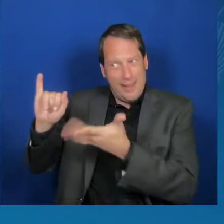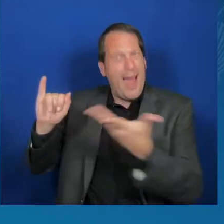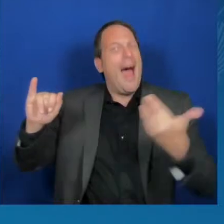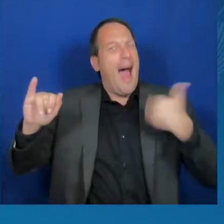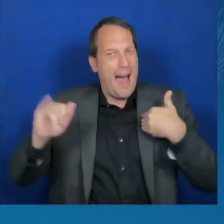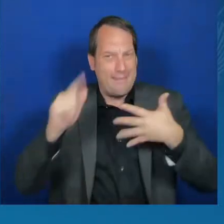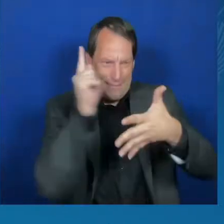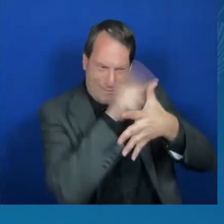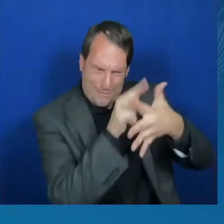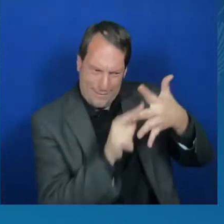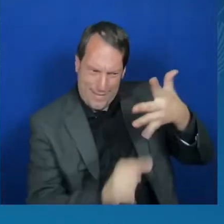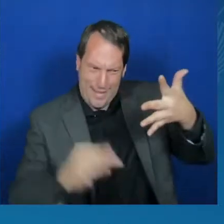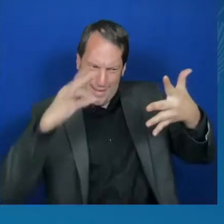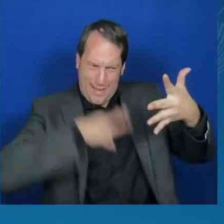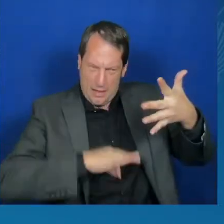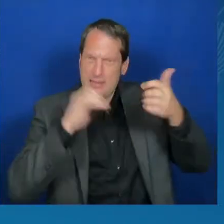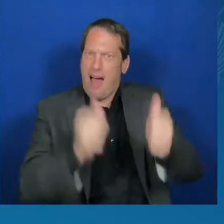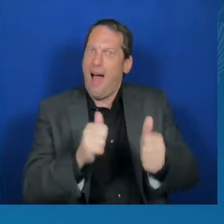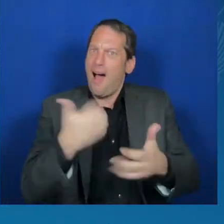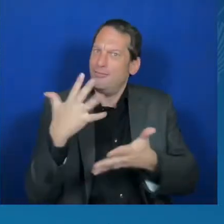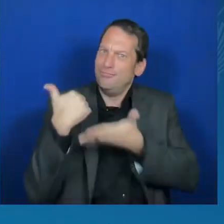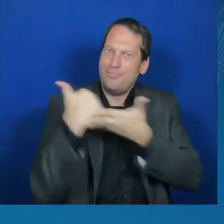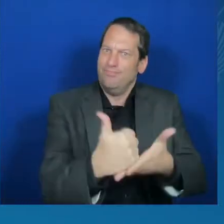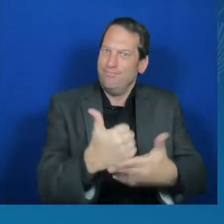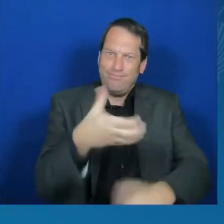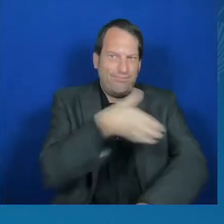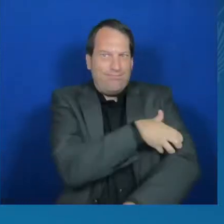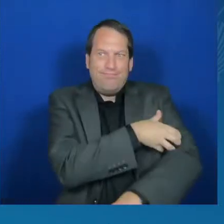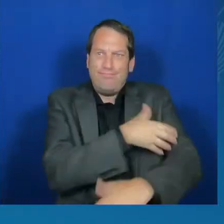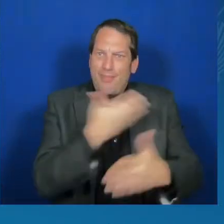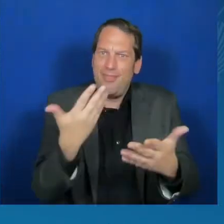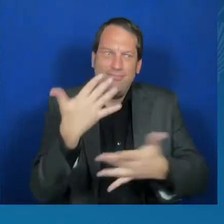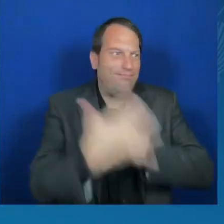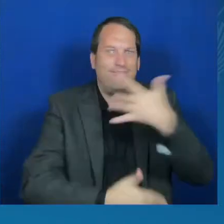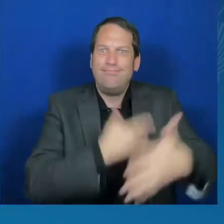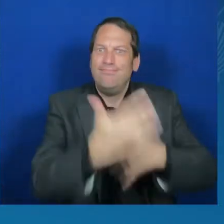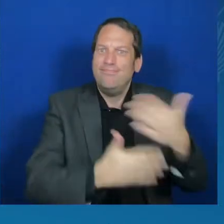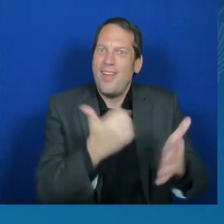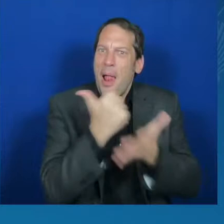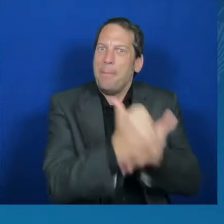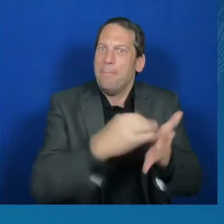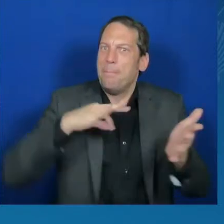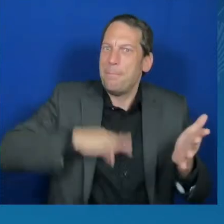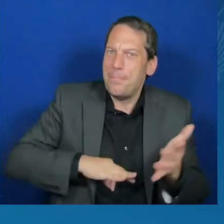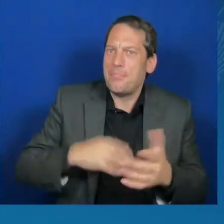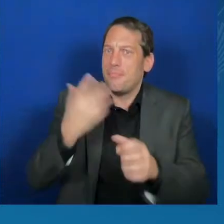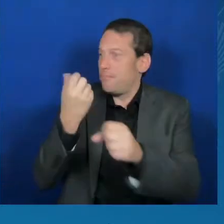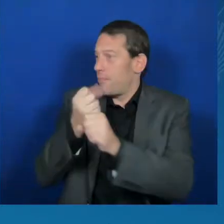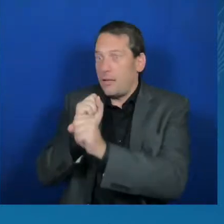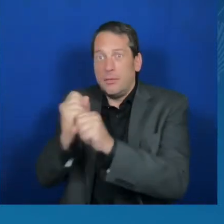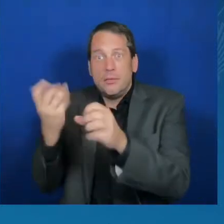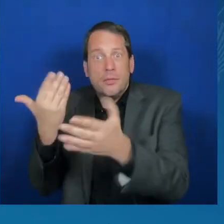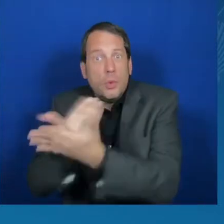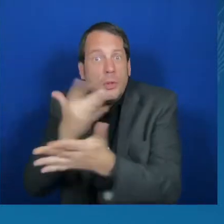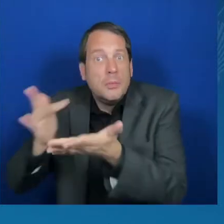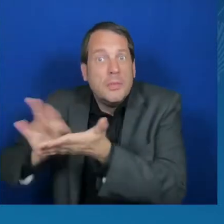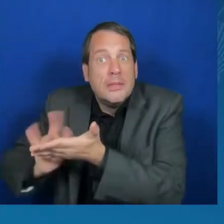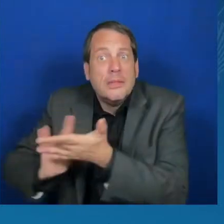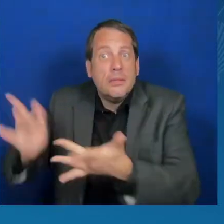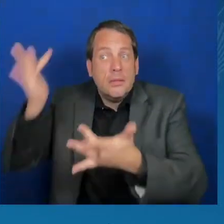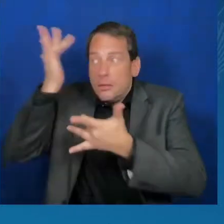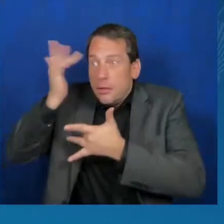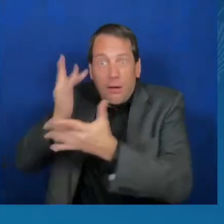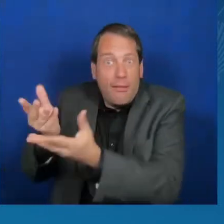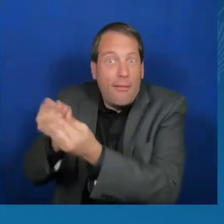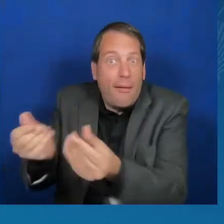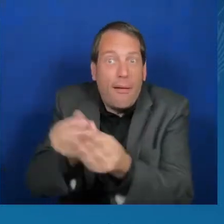to treat and even cure the diseases that have for generations plagued humanity, to dramatically